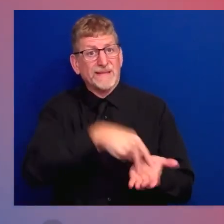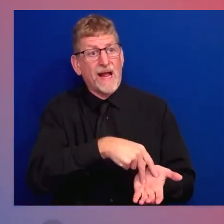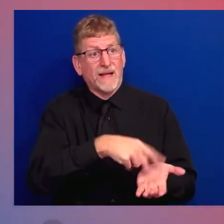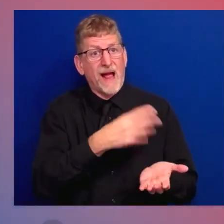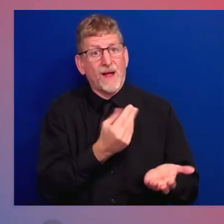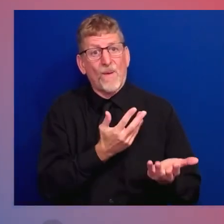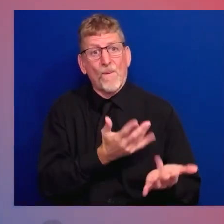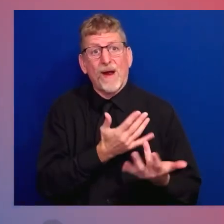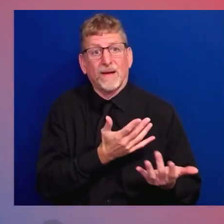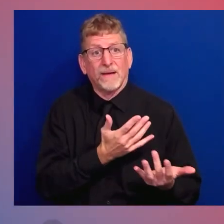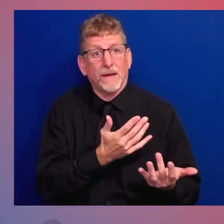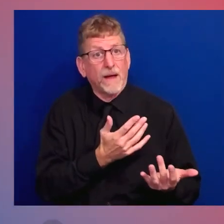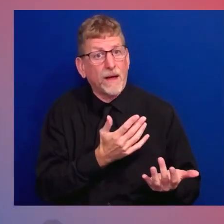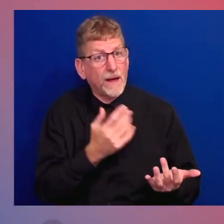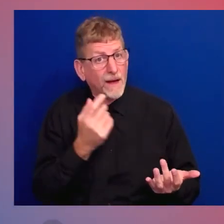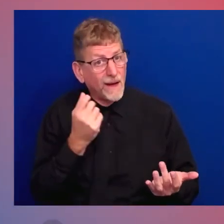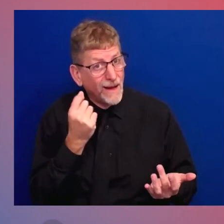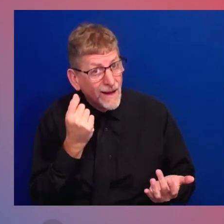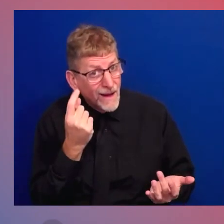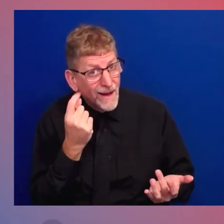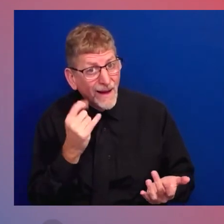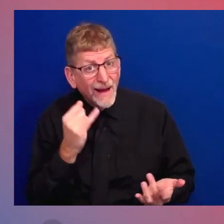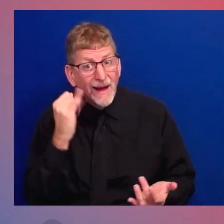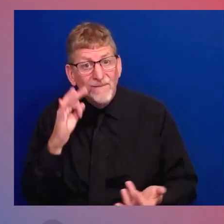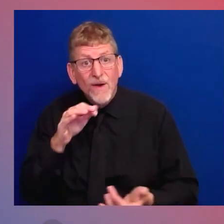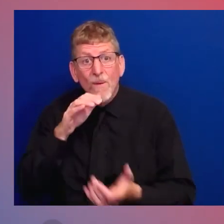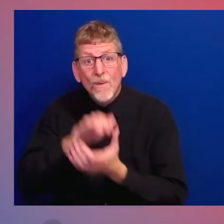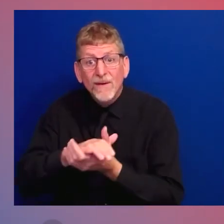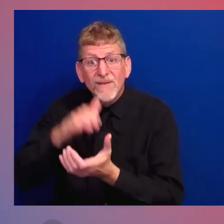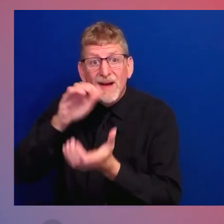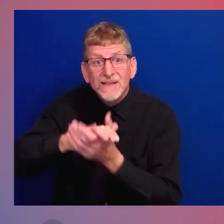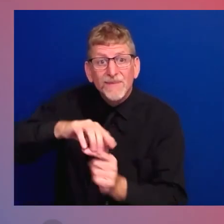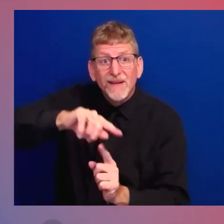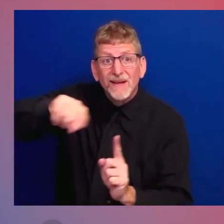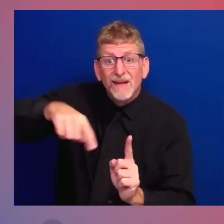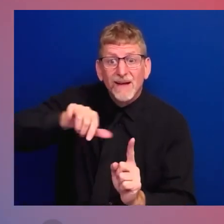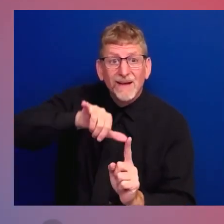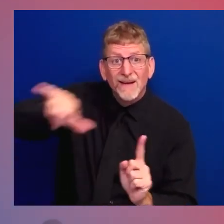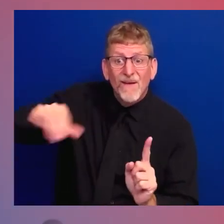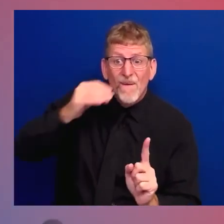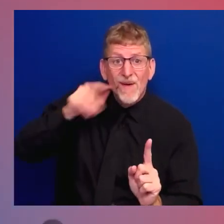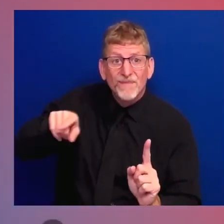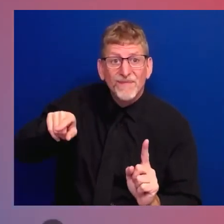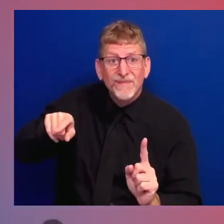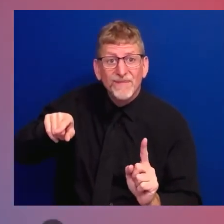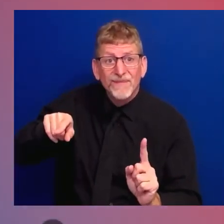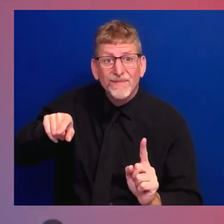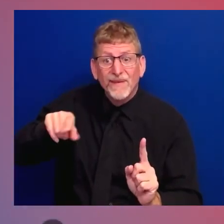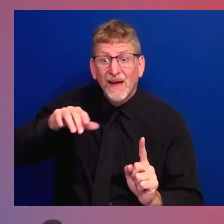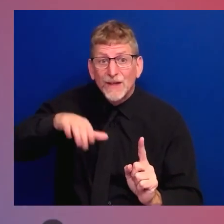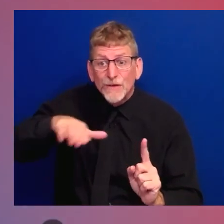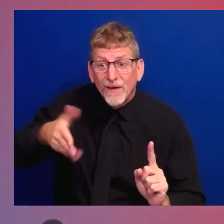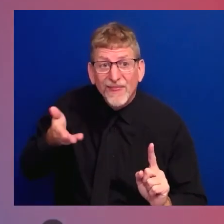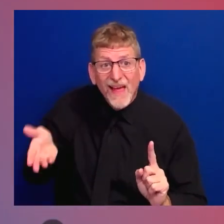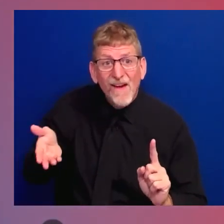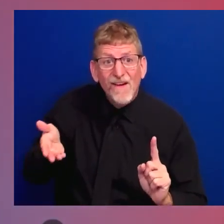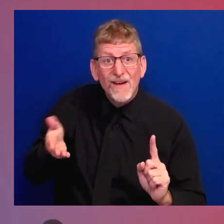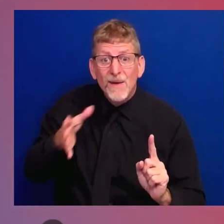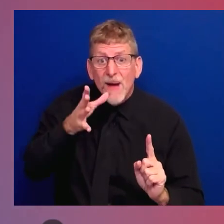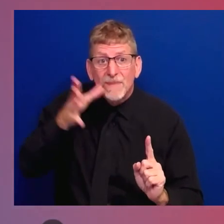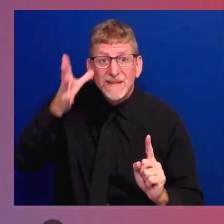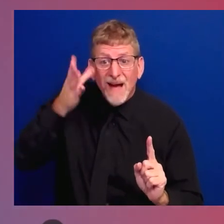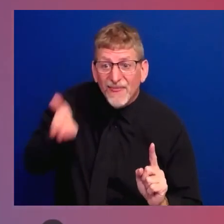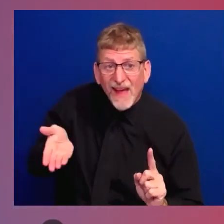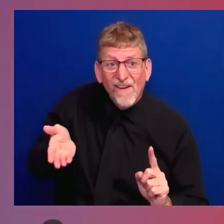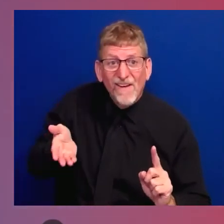husband or wife. To every child with a mom or dad deployed, we owe you. We